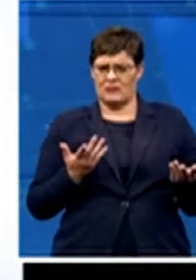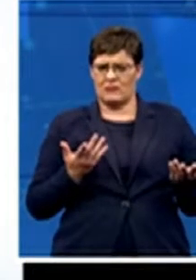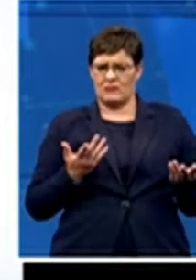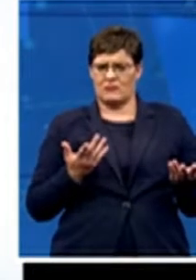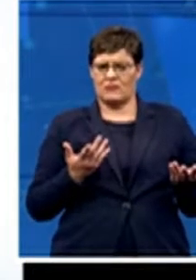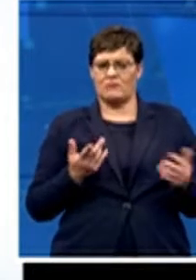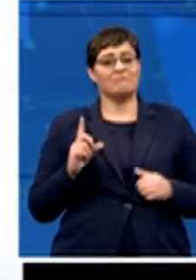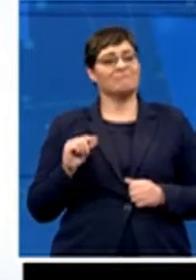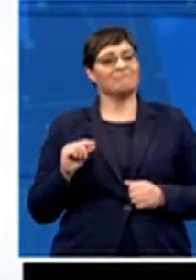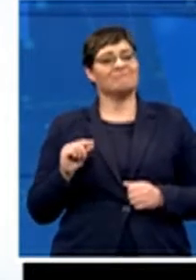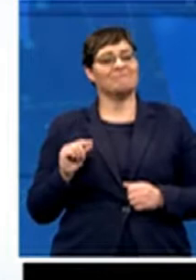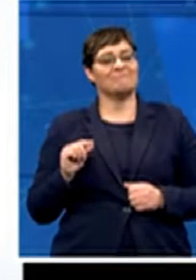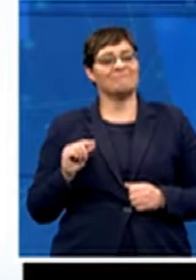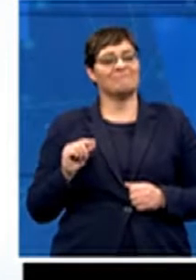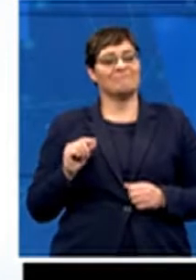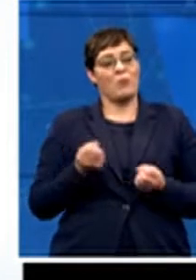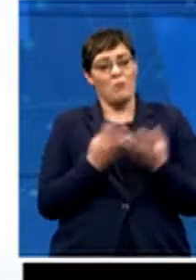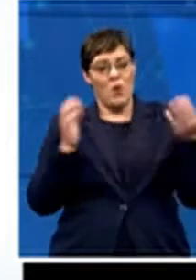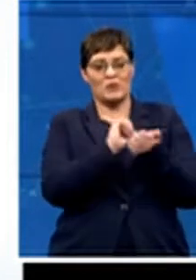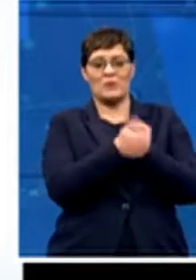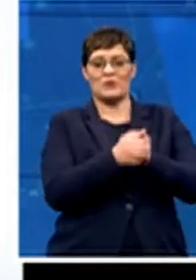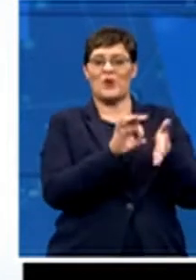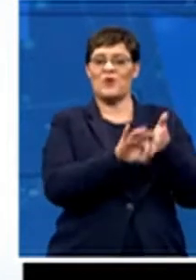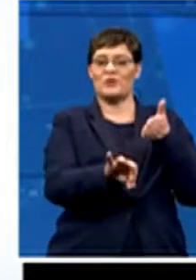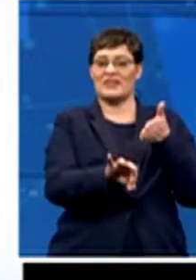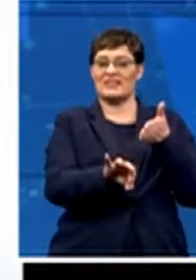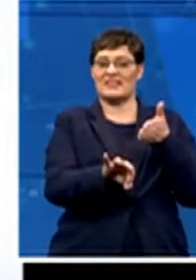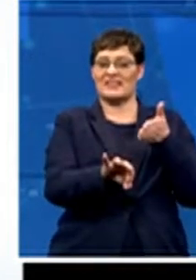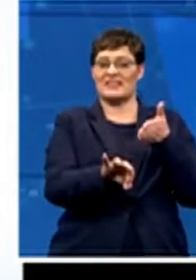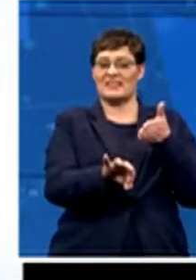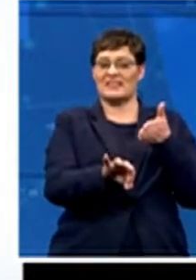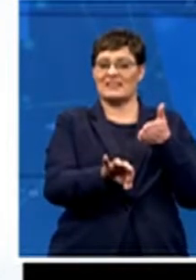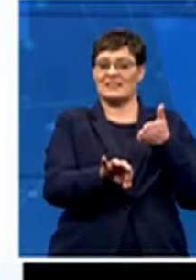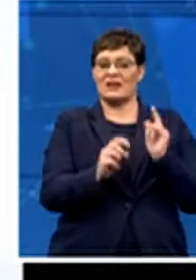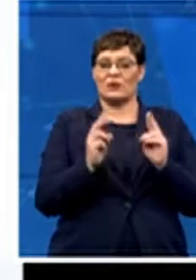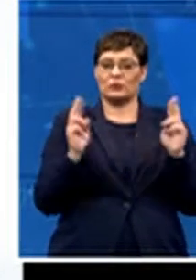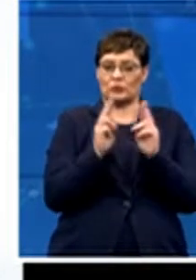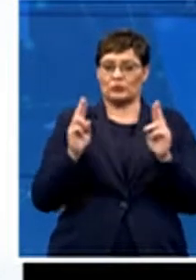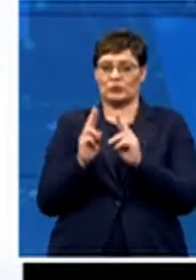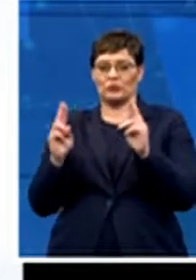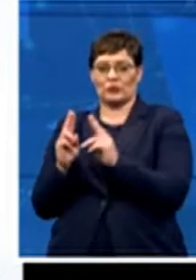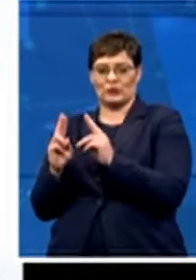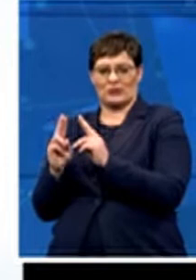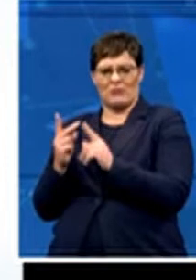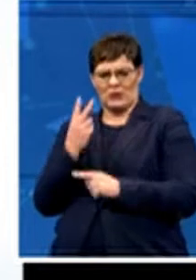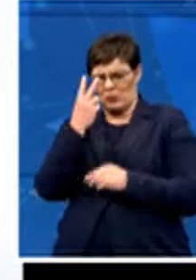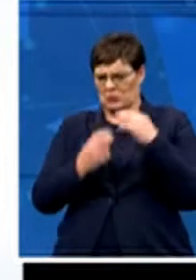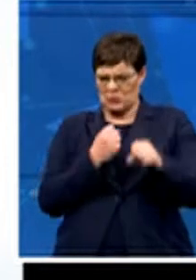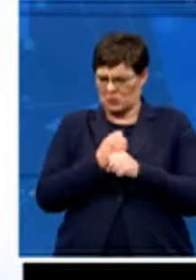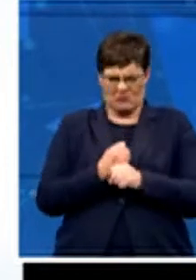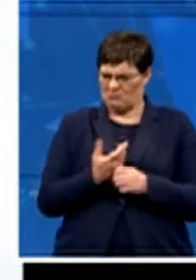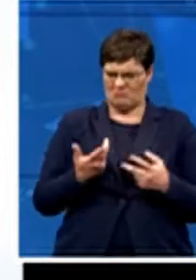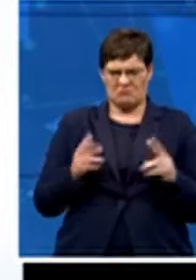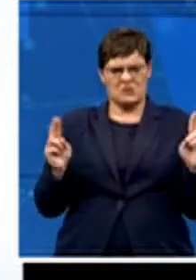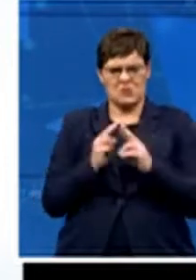sports, contracts are actually for very short periods. But they felt two years was too short because there was no security.